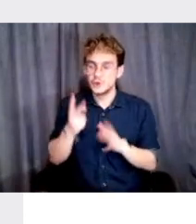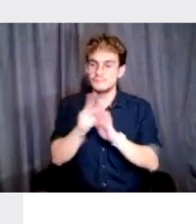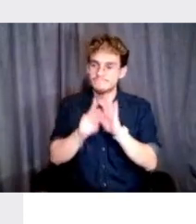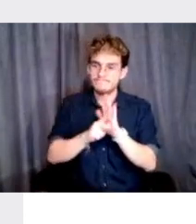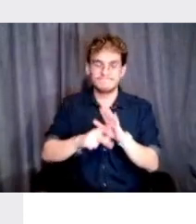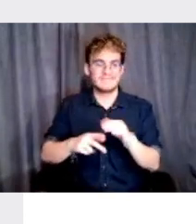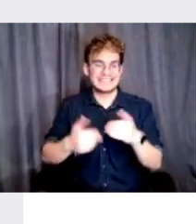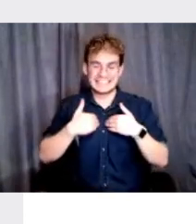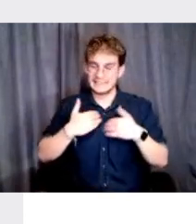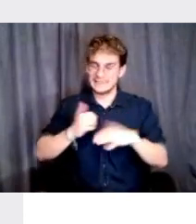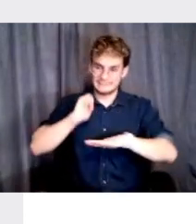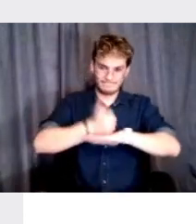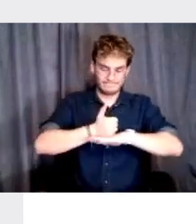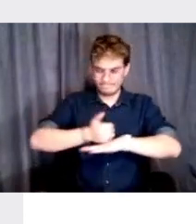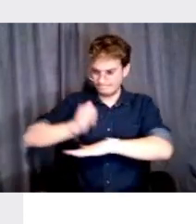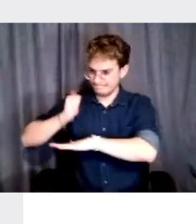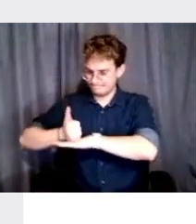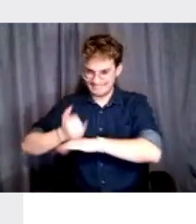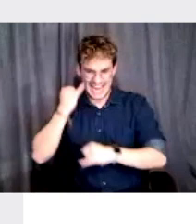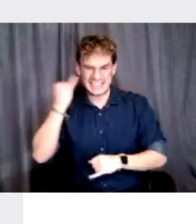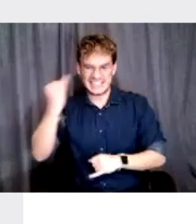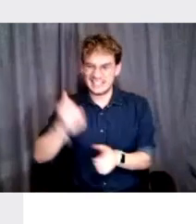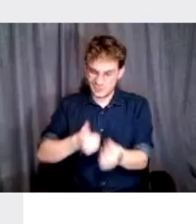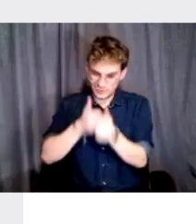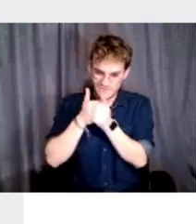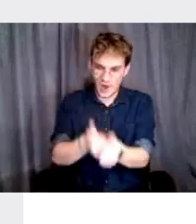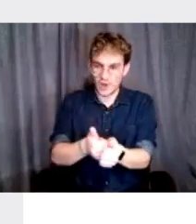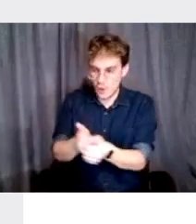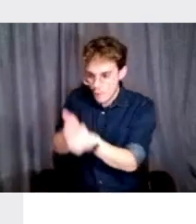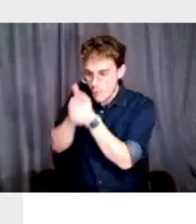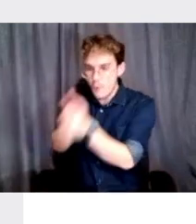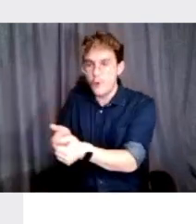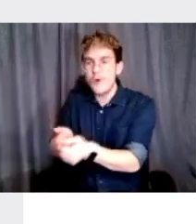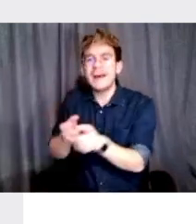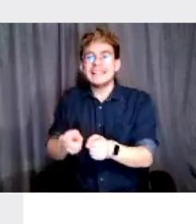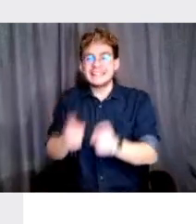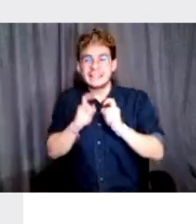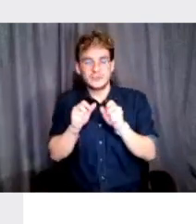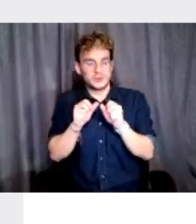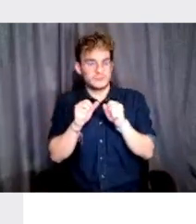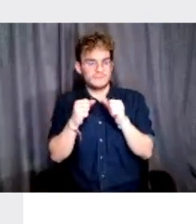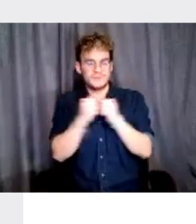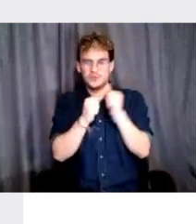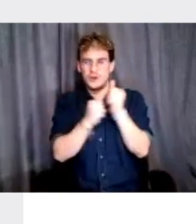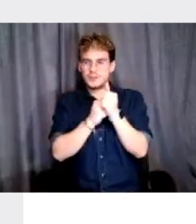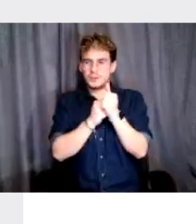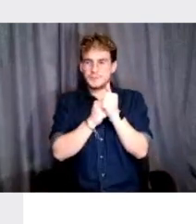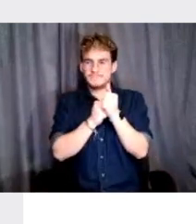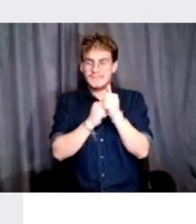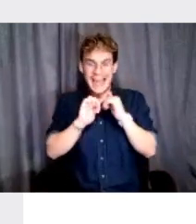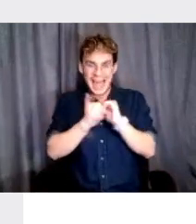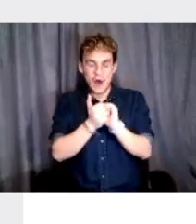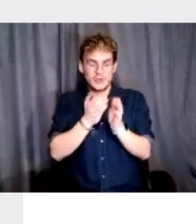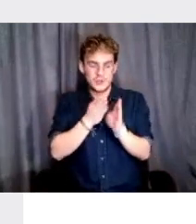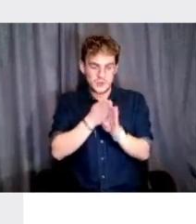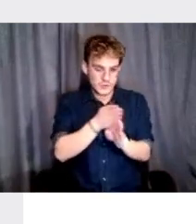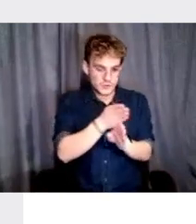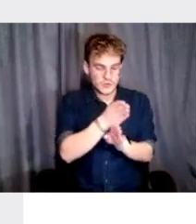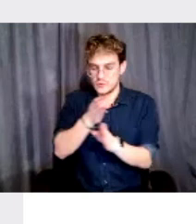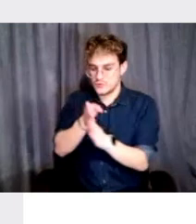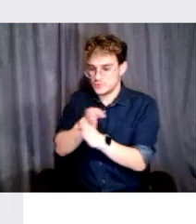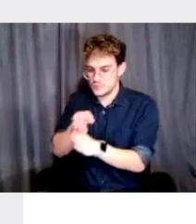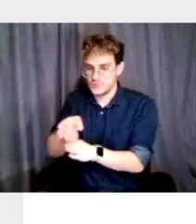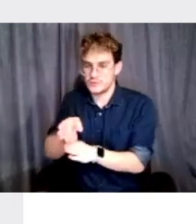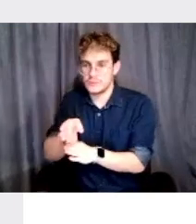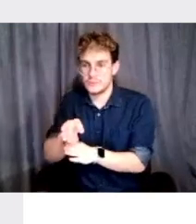setting stone ideas. Um, and to give you some sort of, sort of guardrails to, uh, to continue the projects. It's not